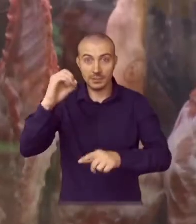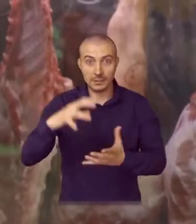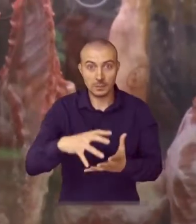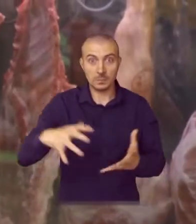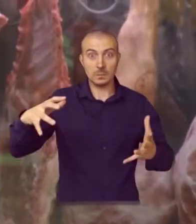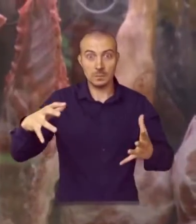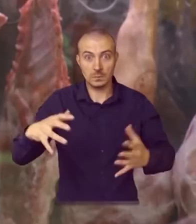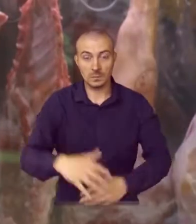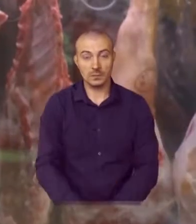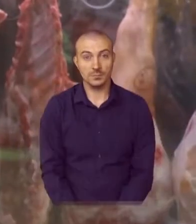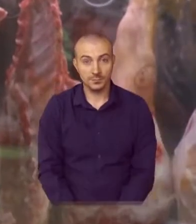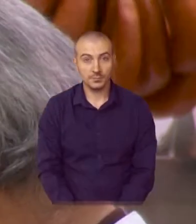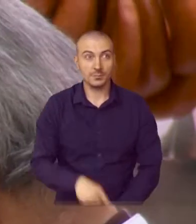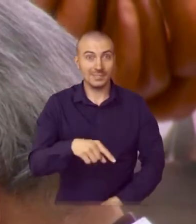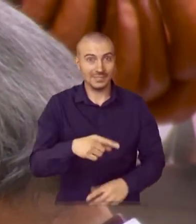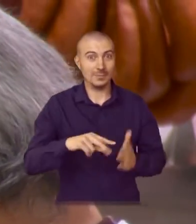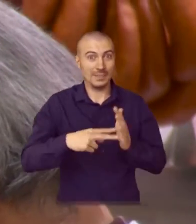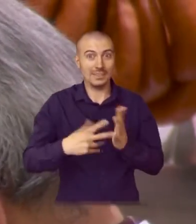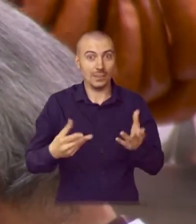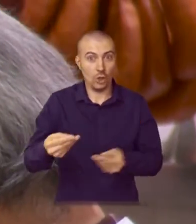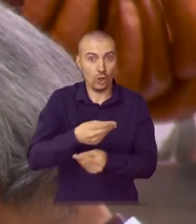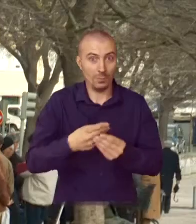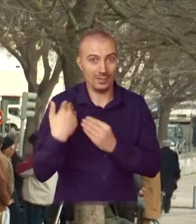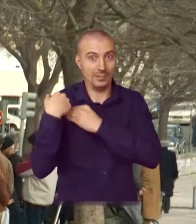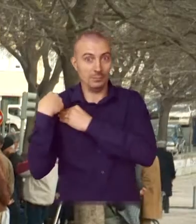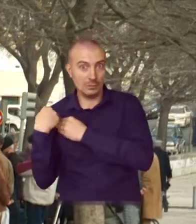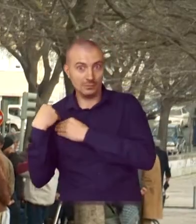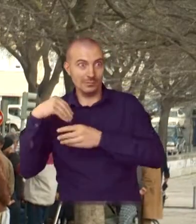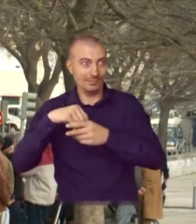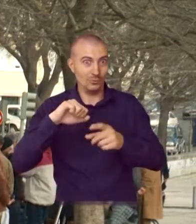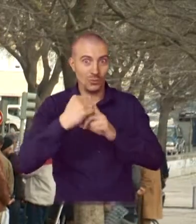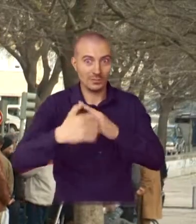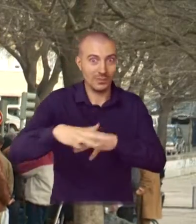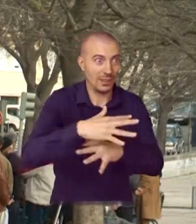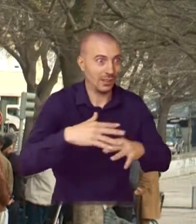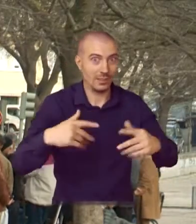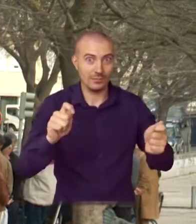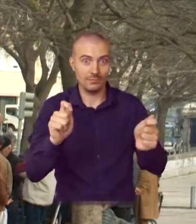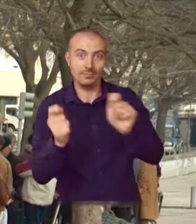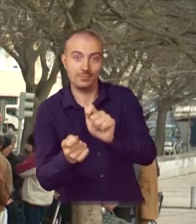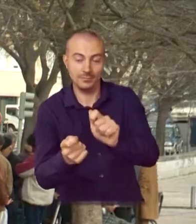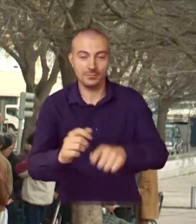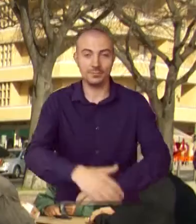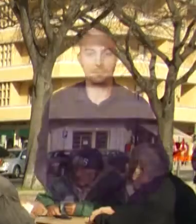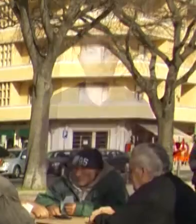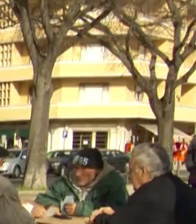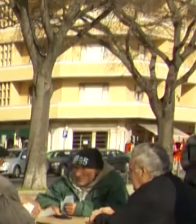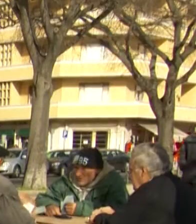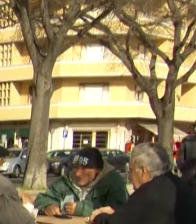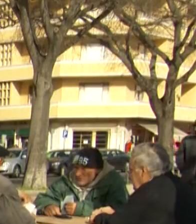represents a considerable economic burden, and also a radical change in our social customs and values.